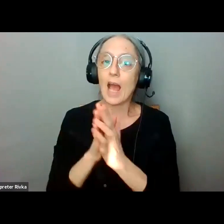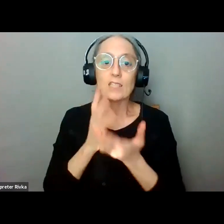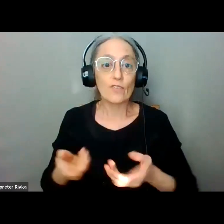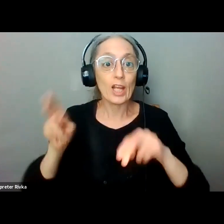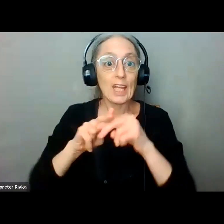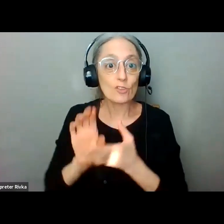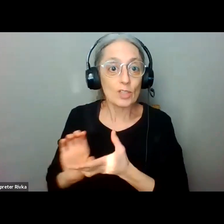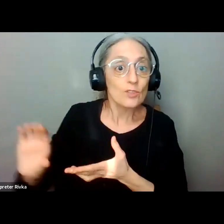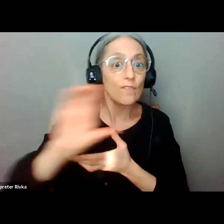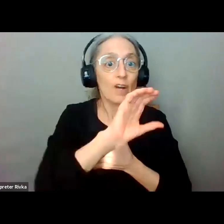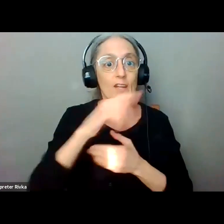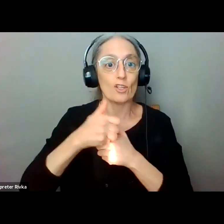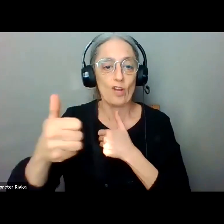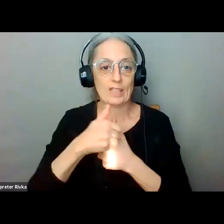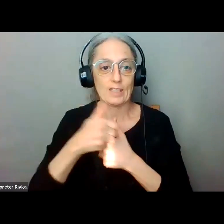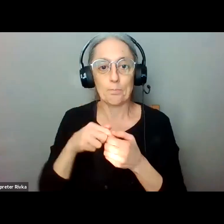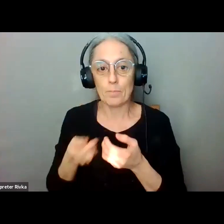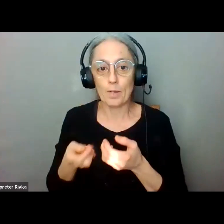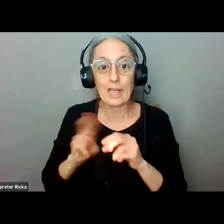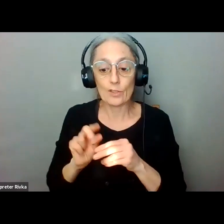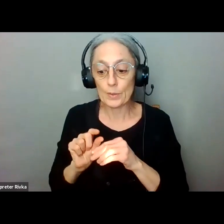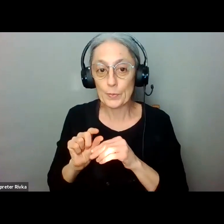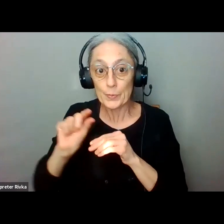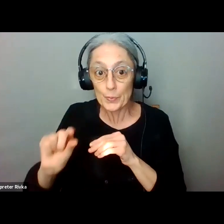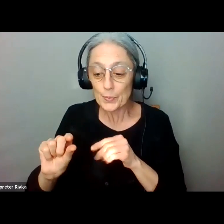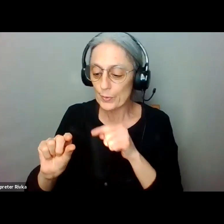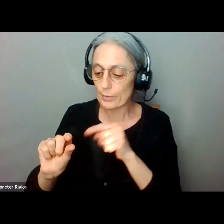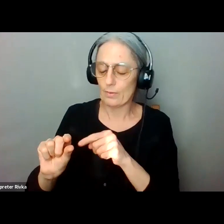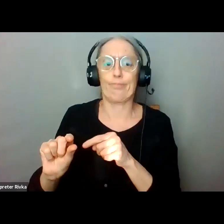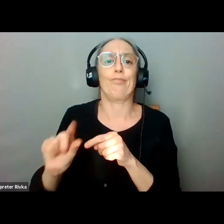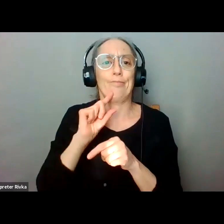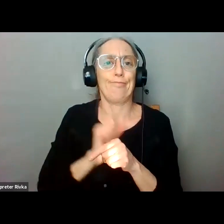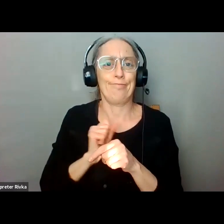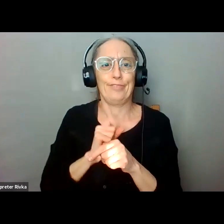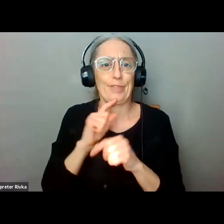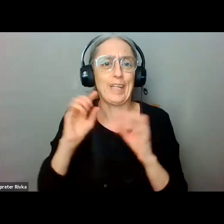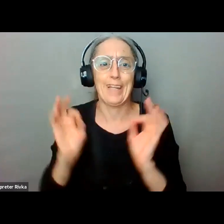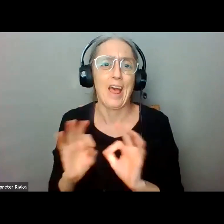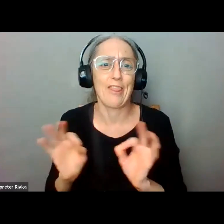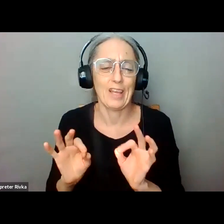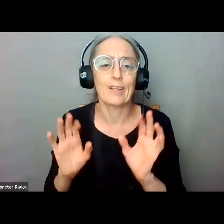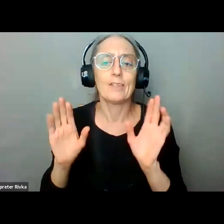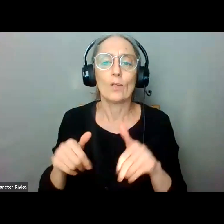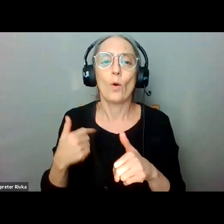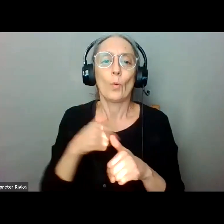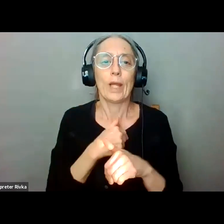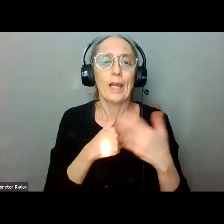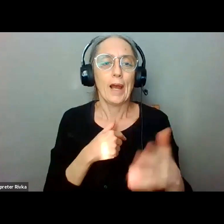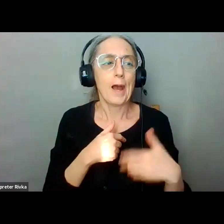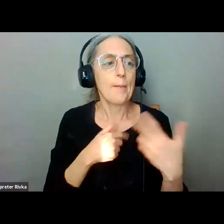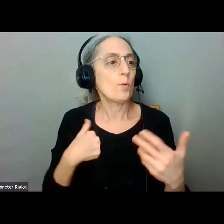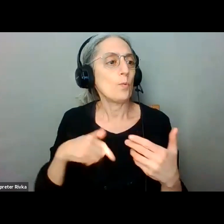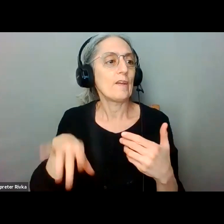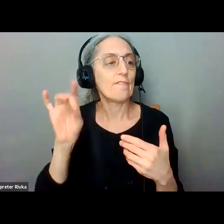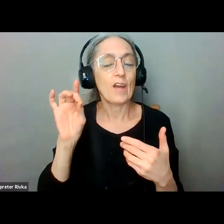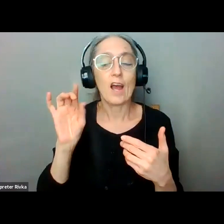but it was so minuscule it was almost laughable so um you know so uh we we found allies in